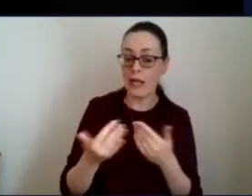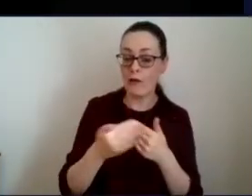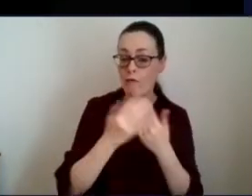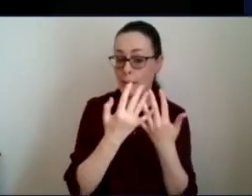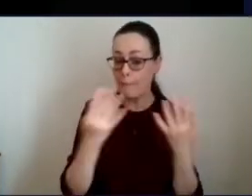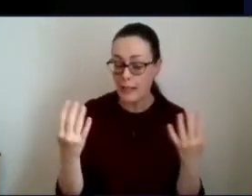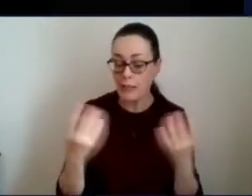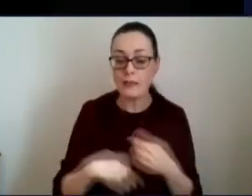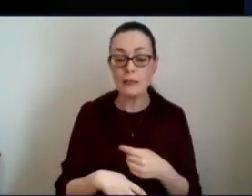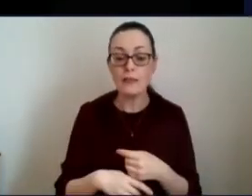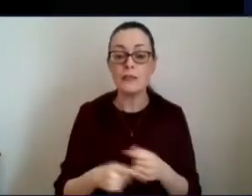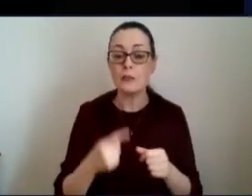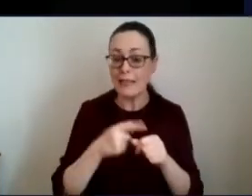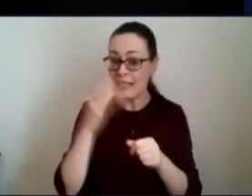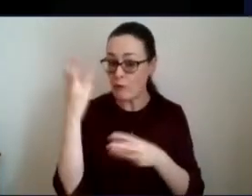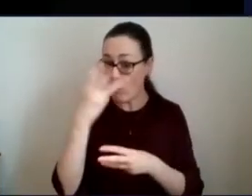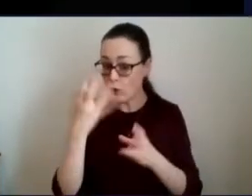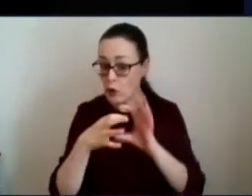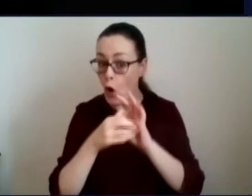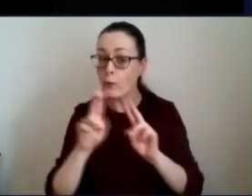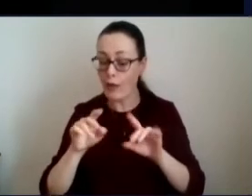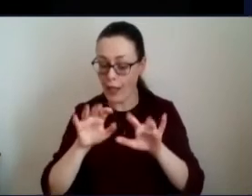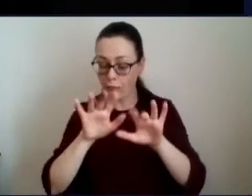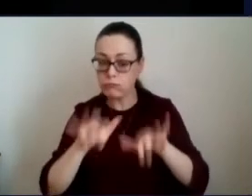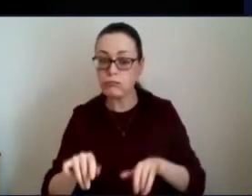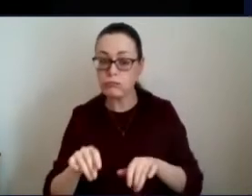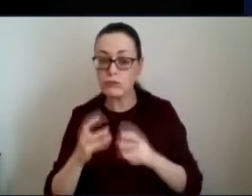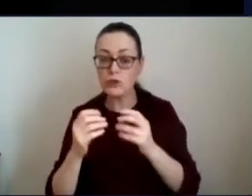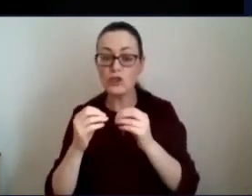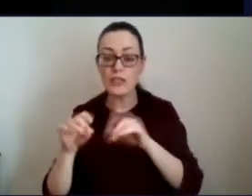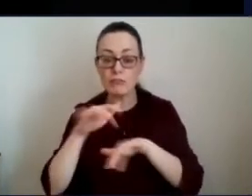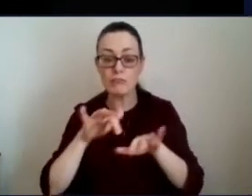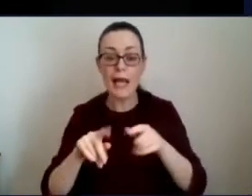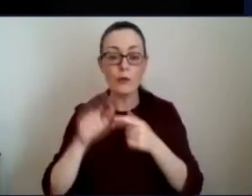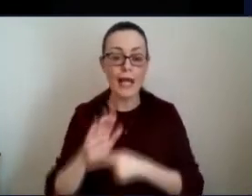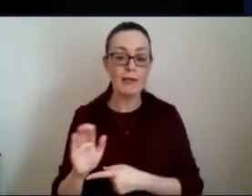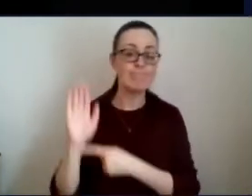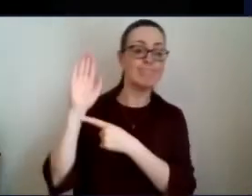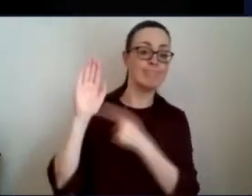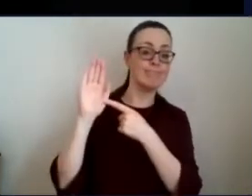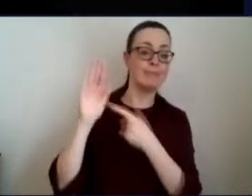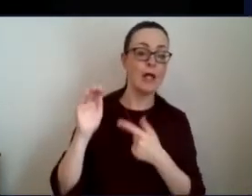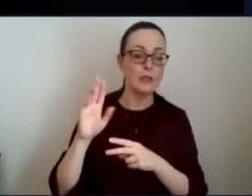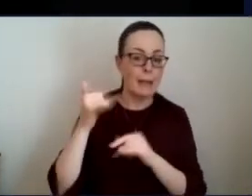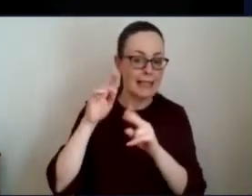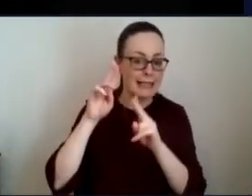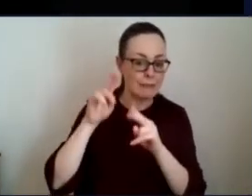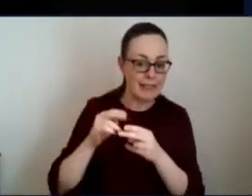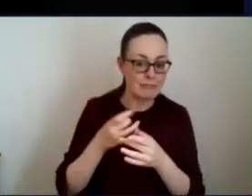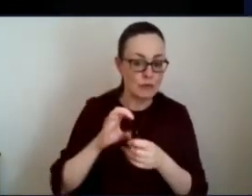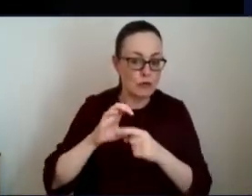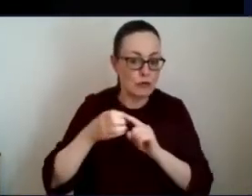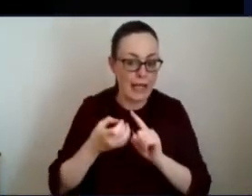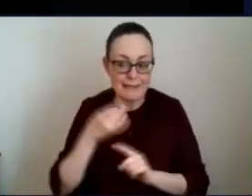for you uh watching this at home that you can enter questions into the chat box and raise your hand and i will try to come to as many of you as possible to ask your question